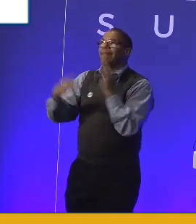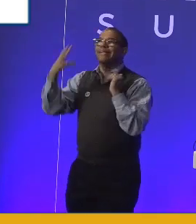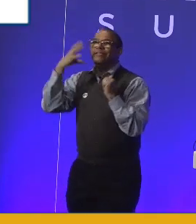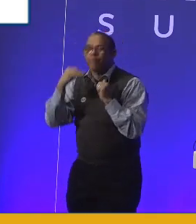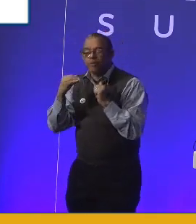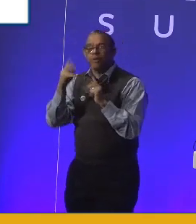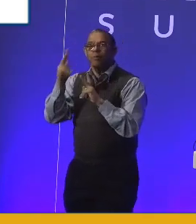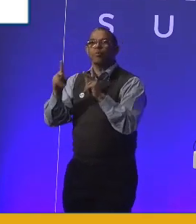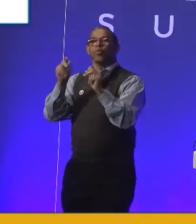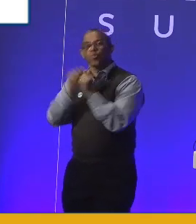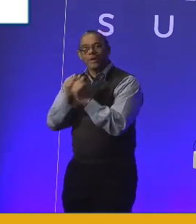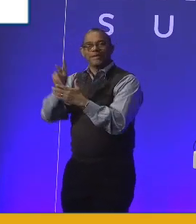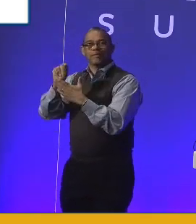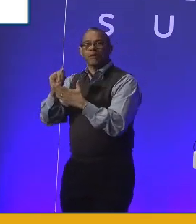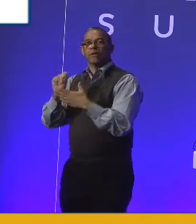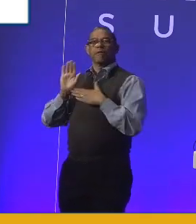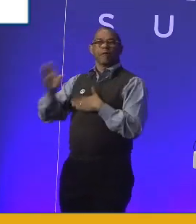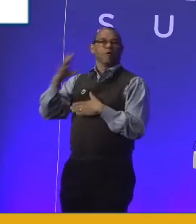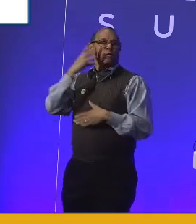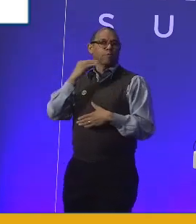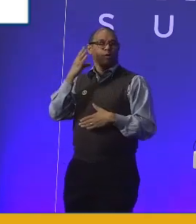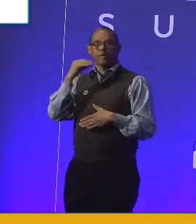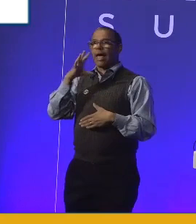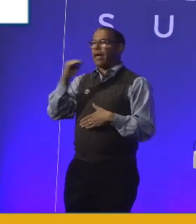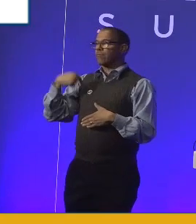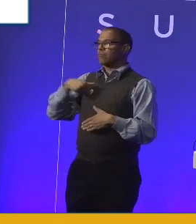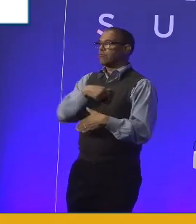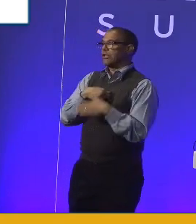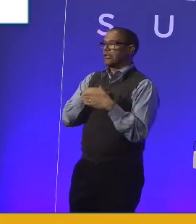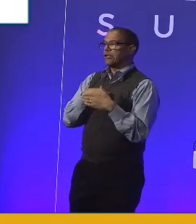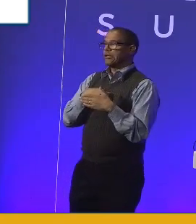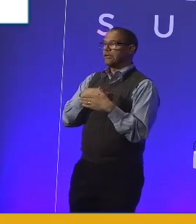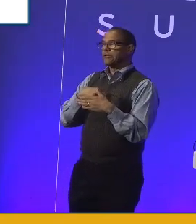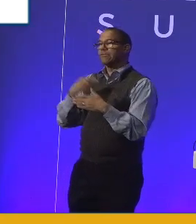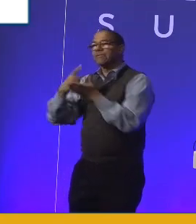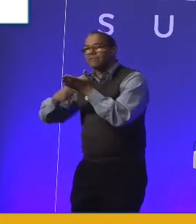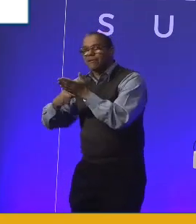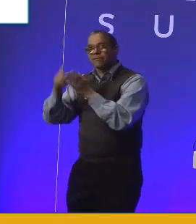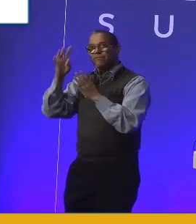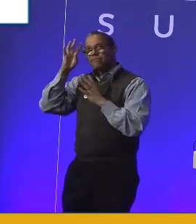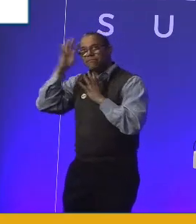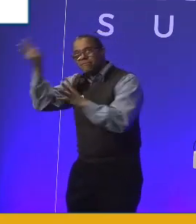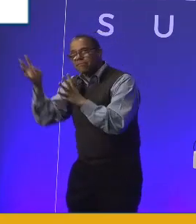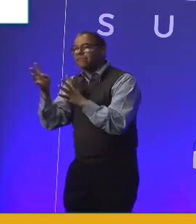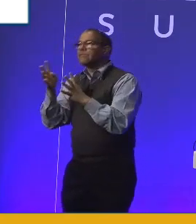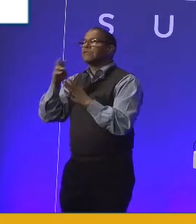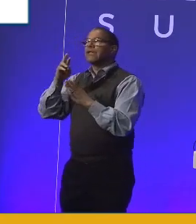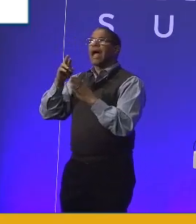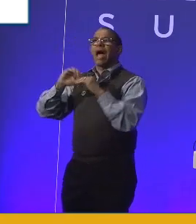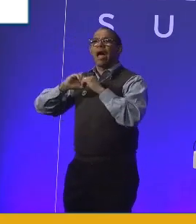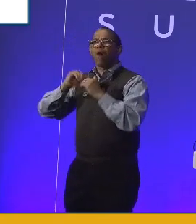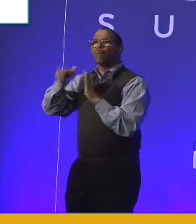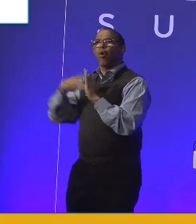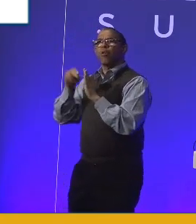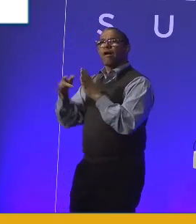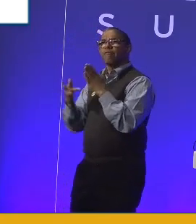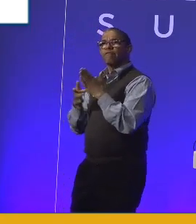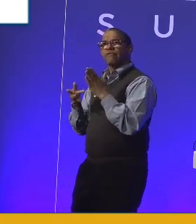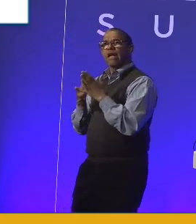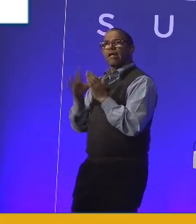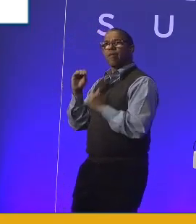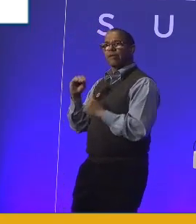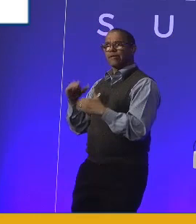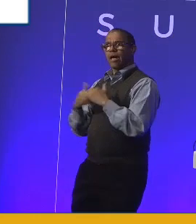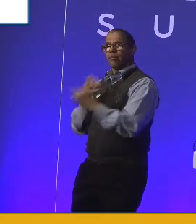of people with disabilities. And we quite quickly went into innovation and the role of the tech sector and it was like, you've been able to type one